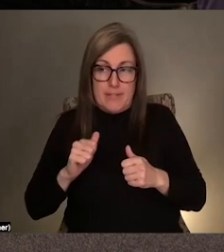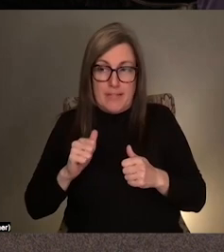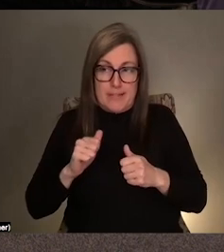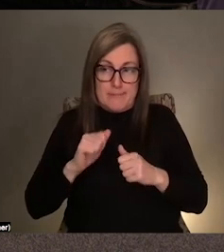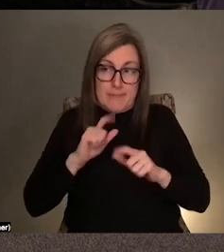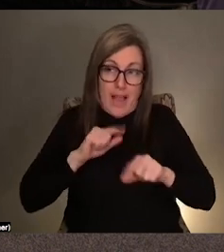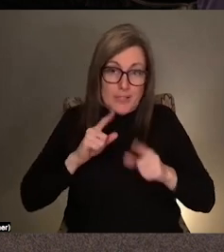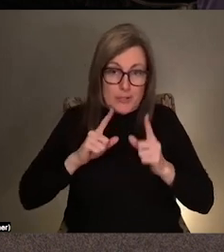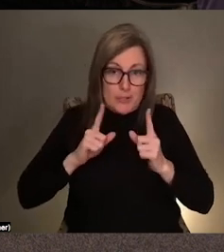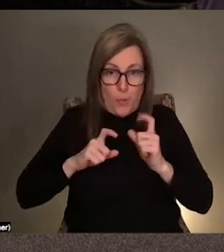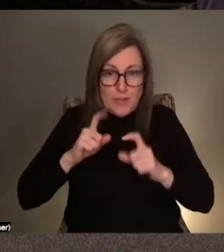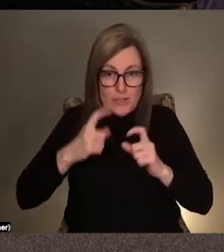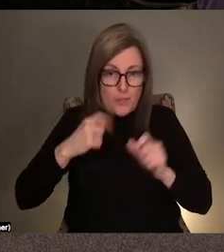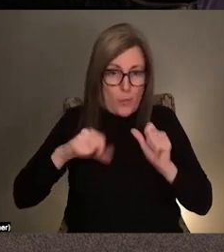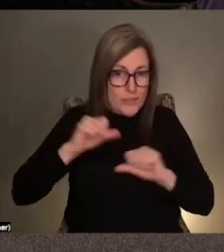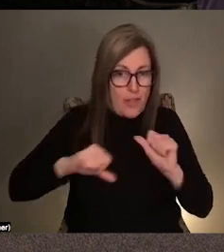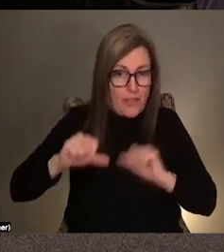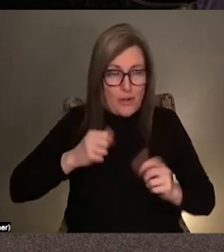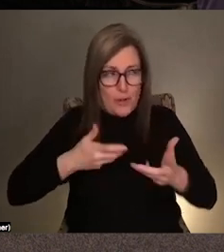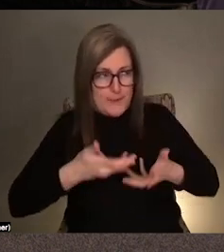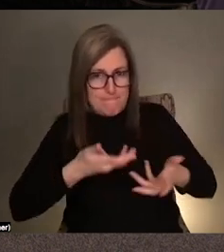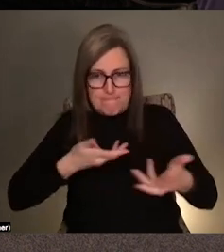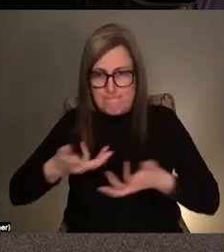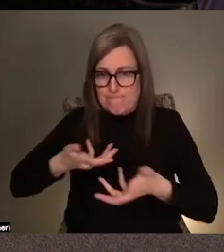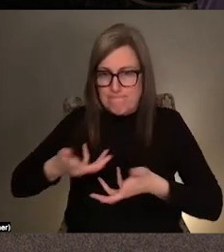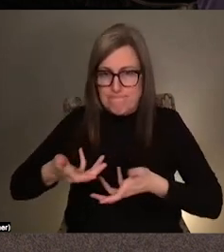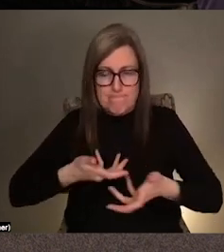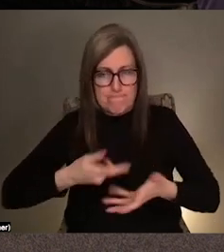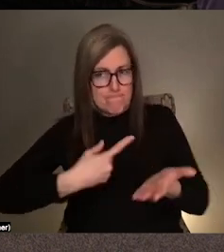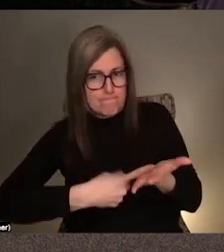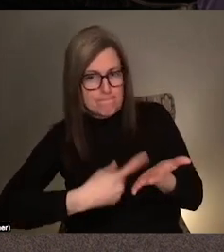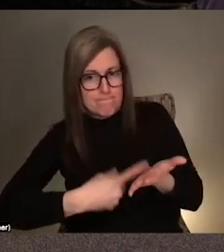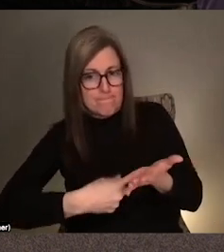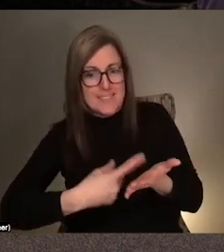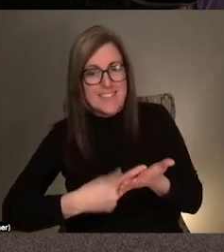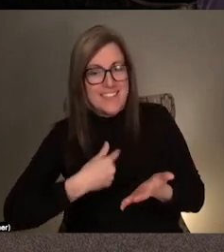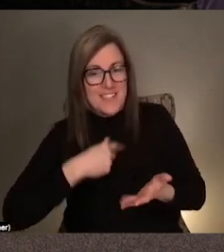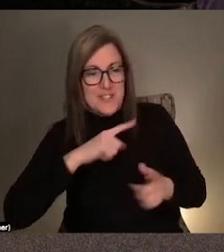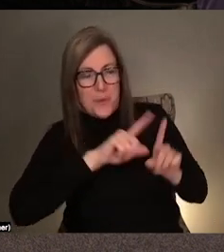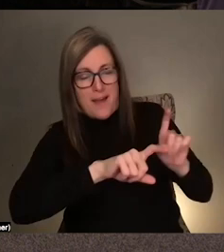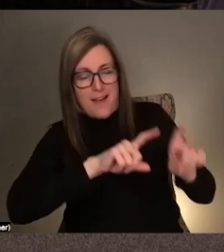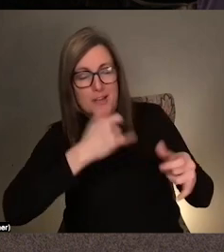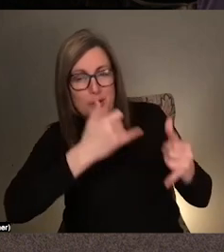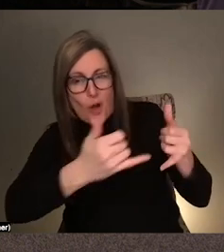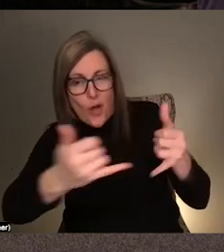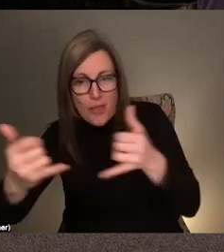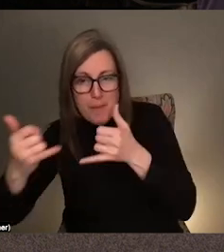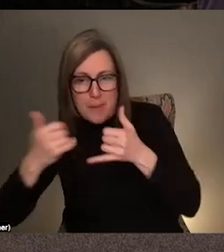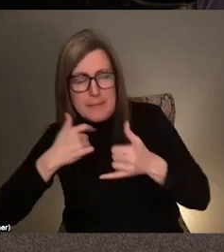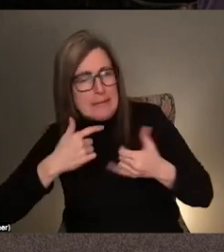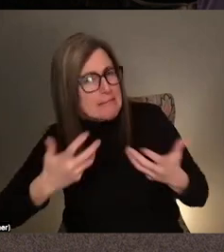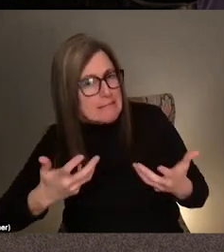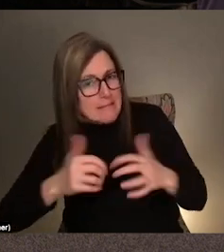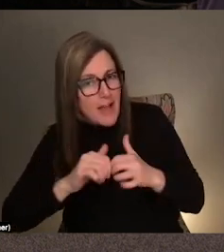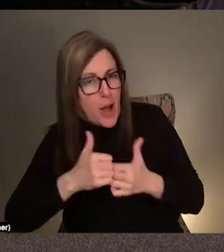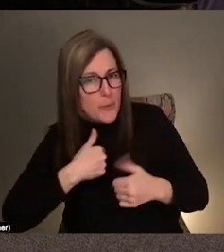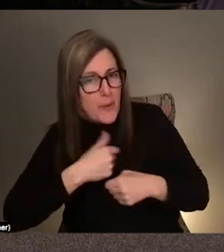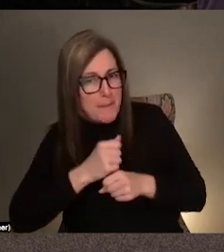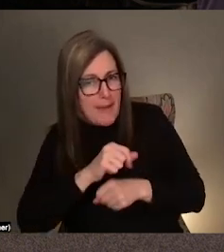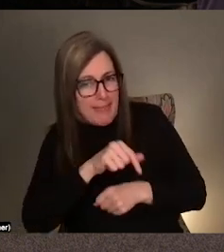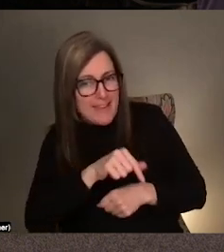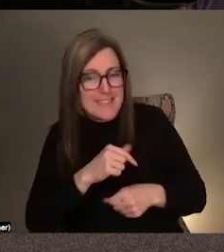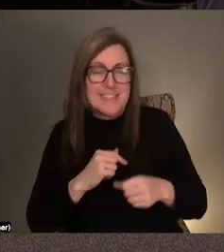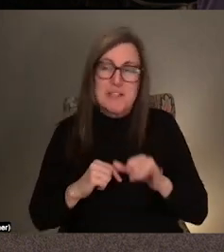So, yeah, I have to call my friends to help me figure out how to make art. And yeah, that feels very